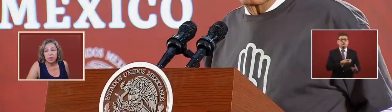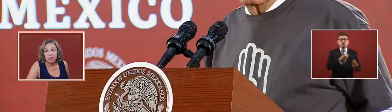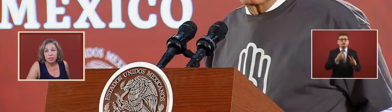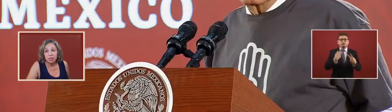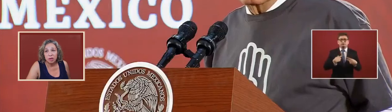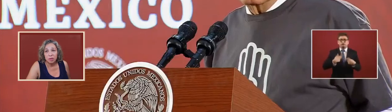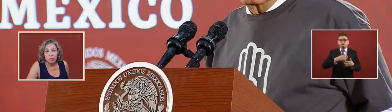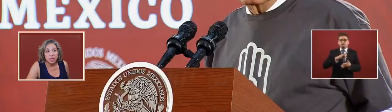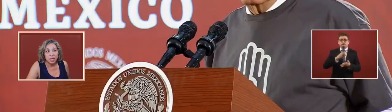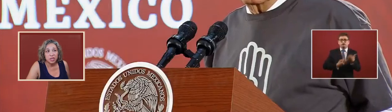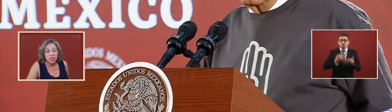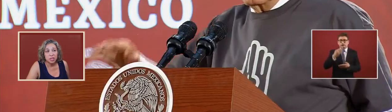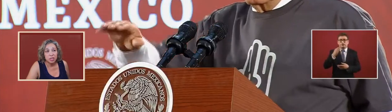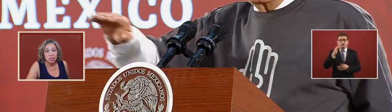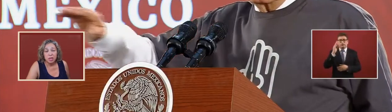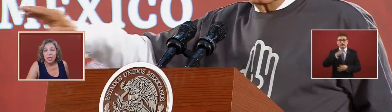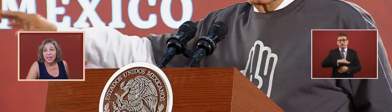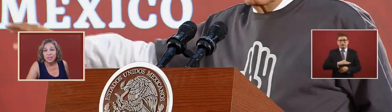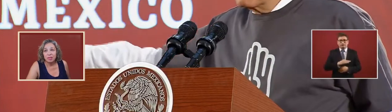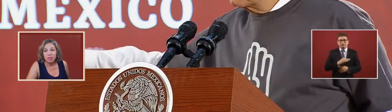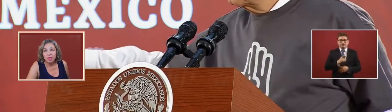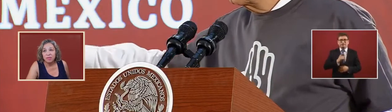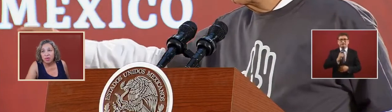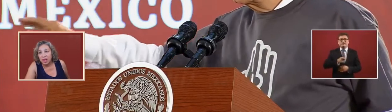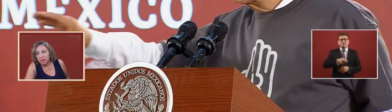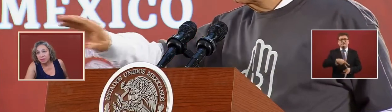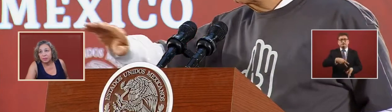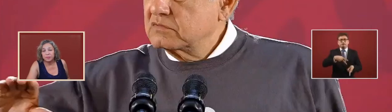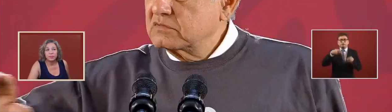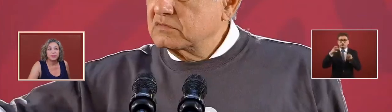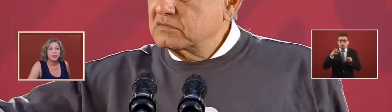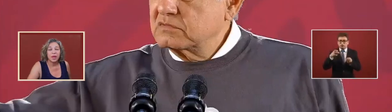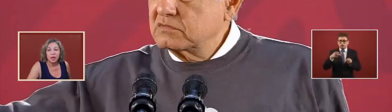false documentation it's a thievery